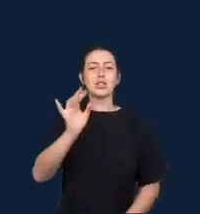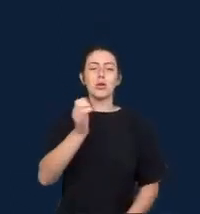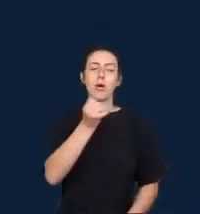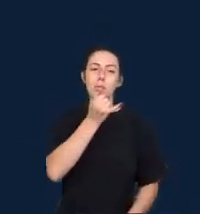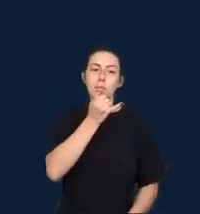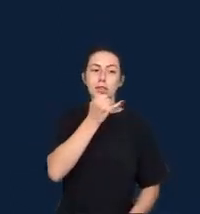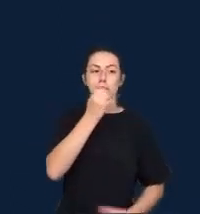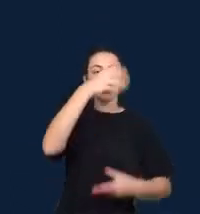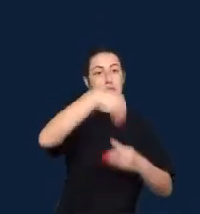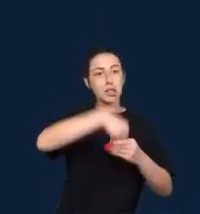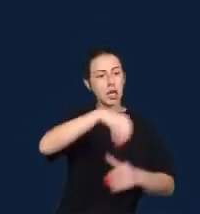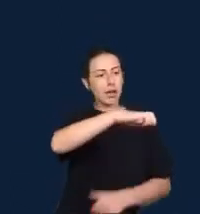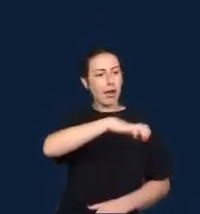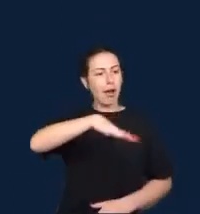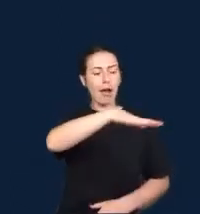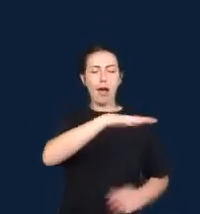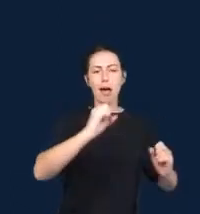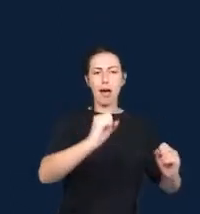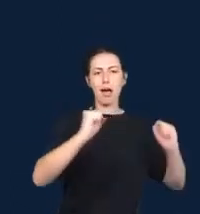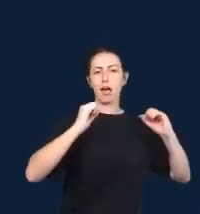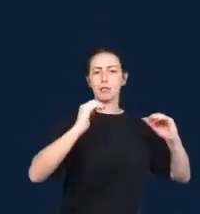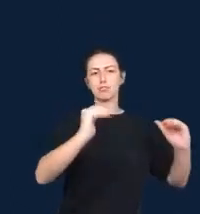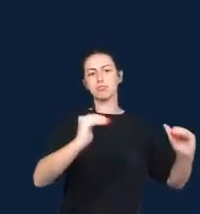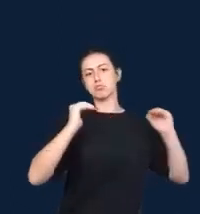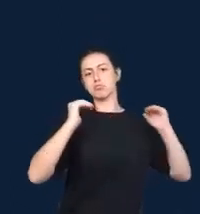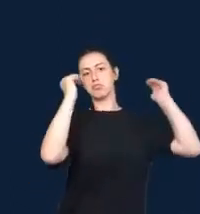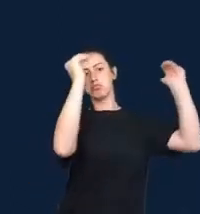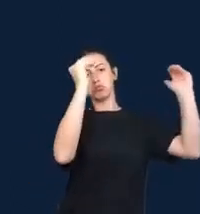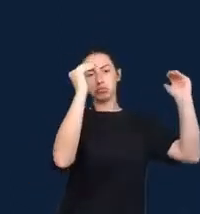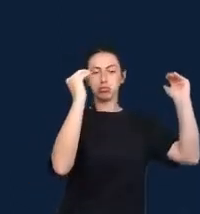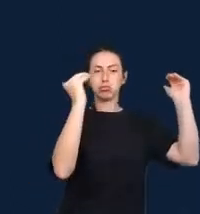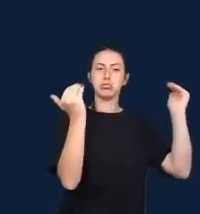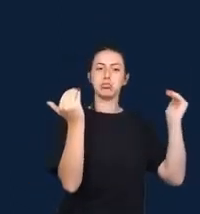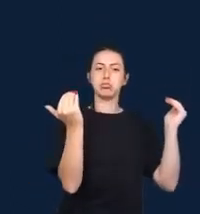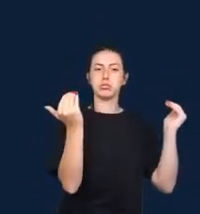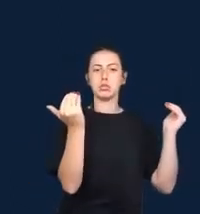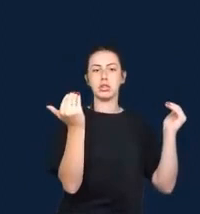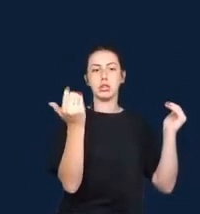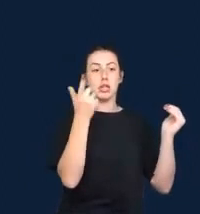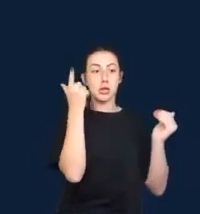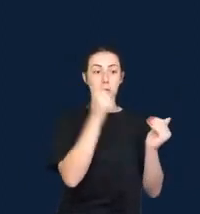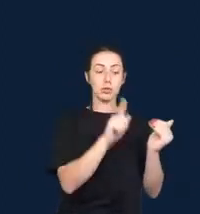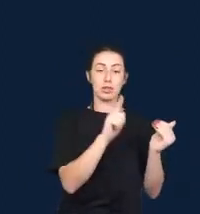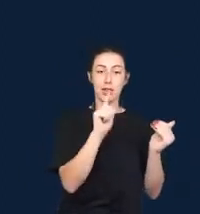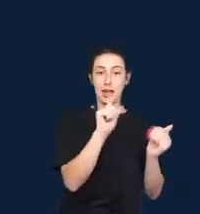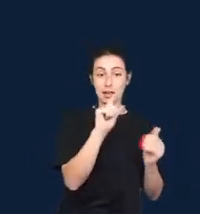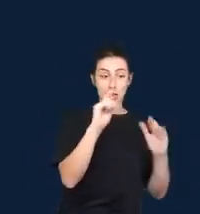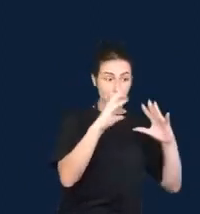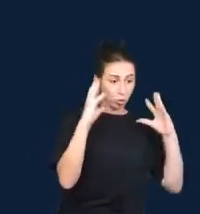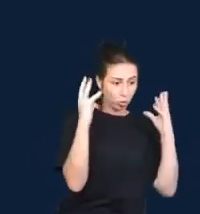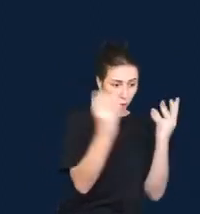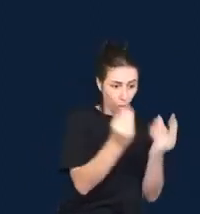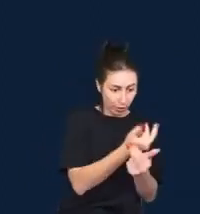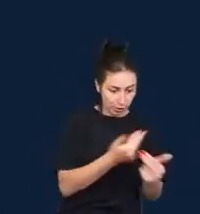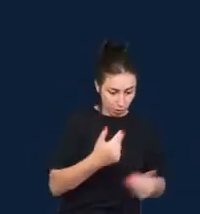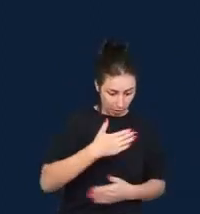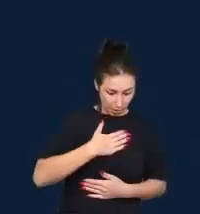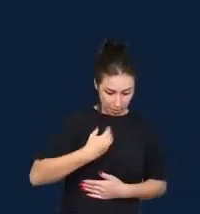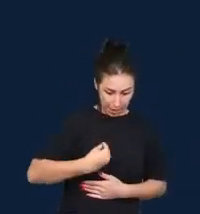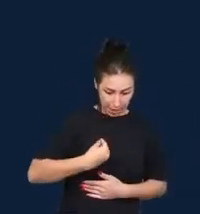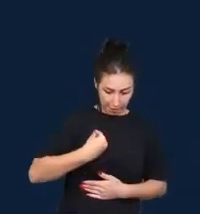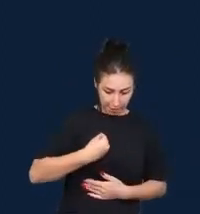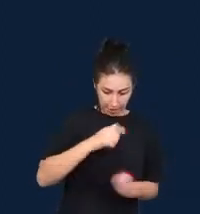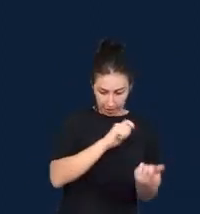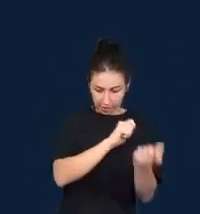aspect of our lives into data. That is data journalism that is data interrogates these data